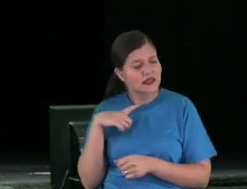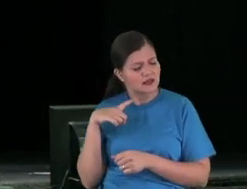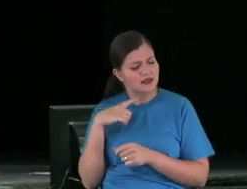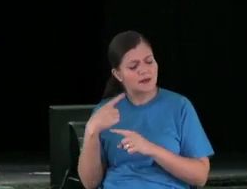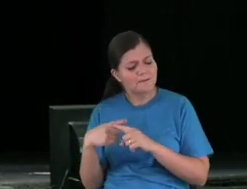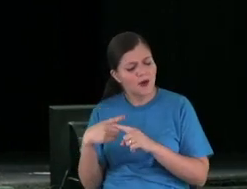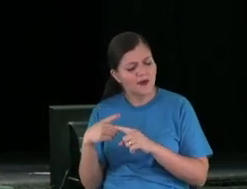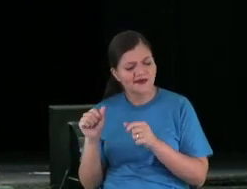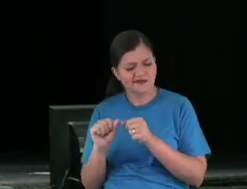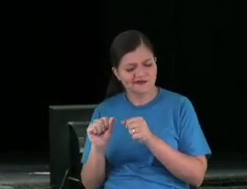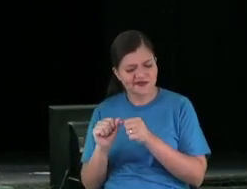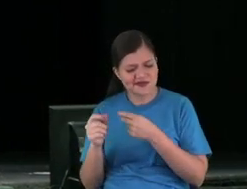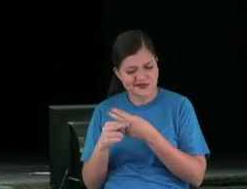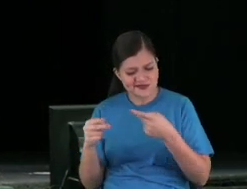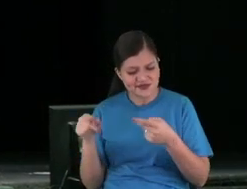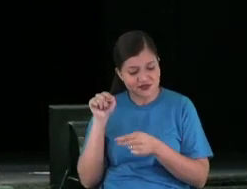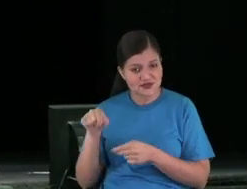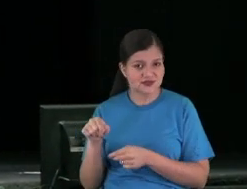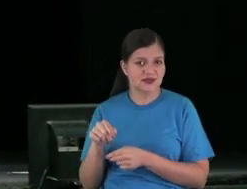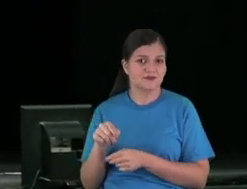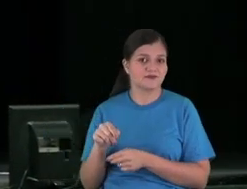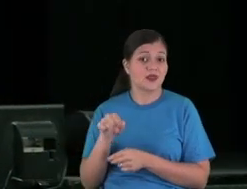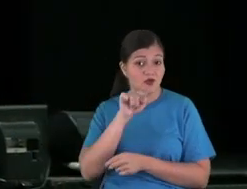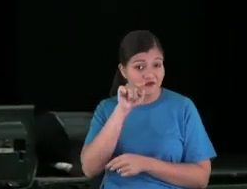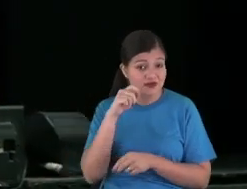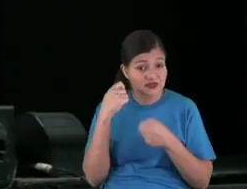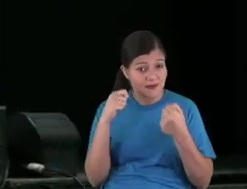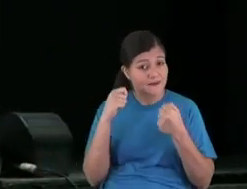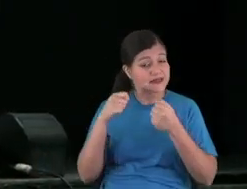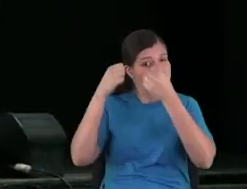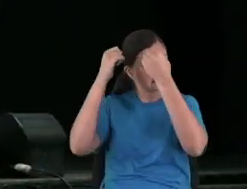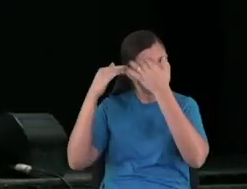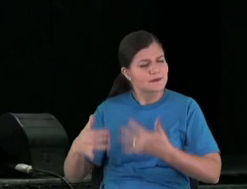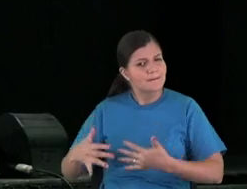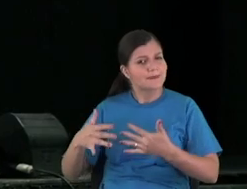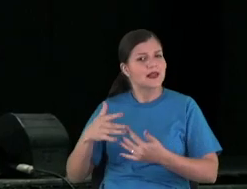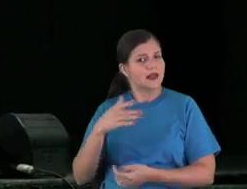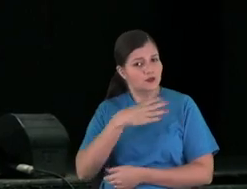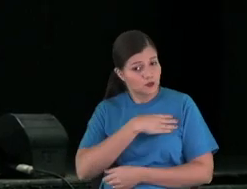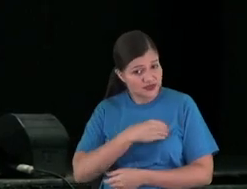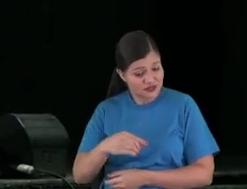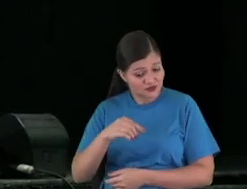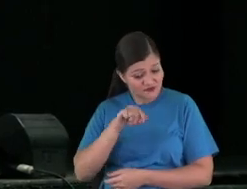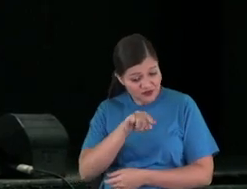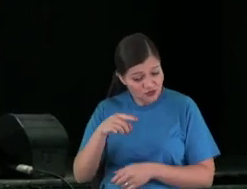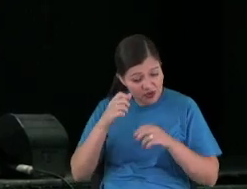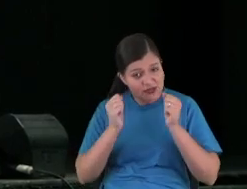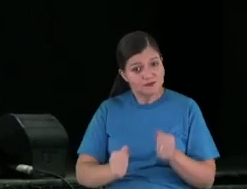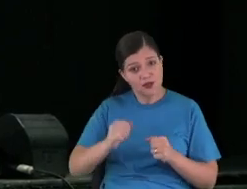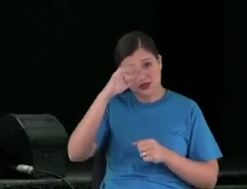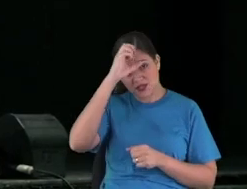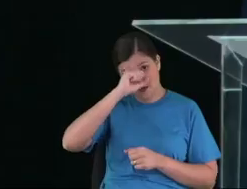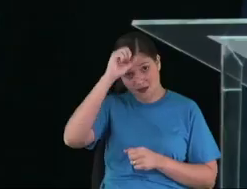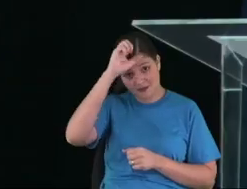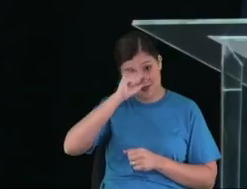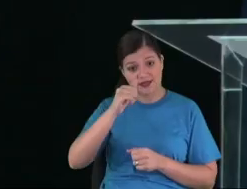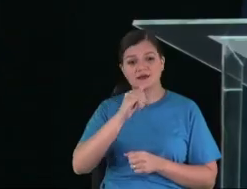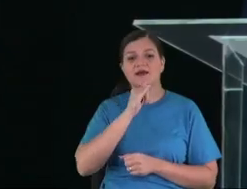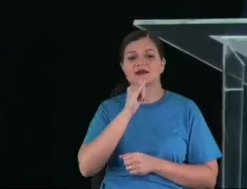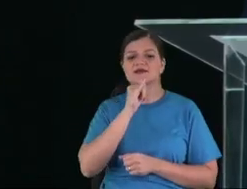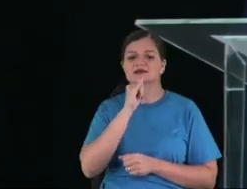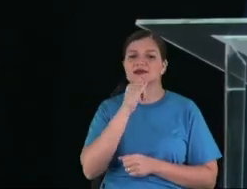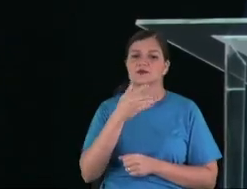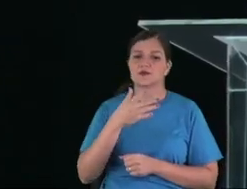Why are you doing that to your kids? You need to explain them. How can you learn that?